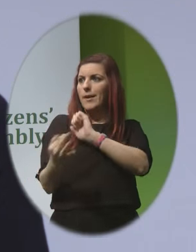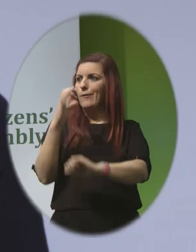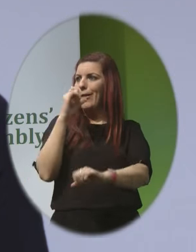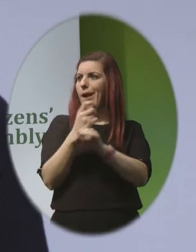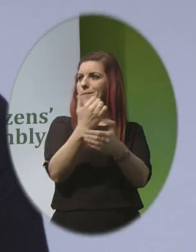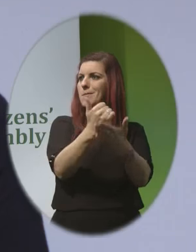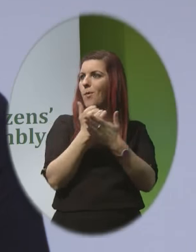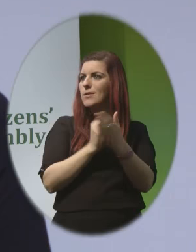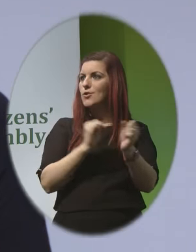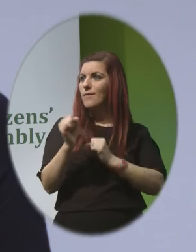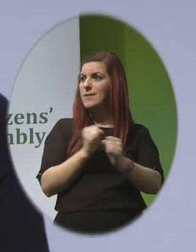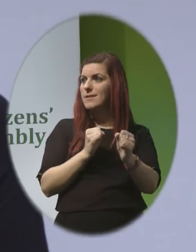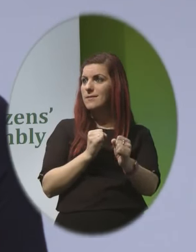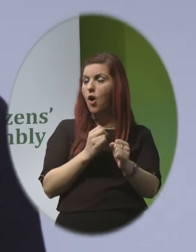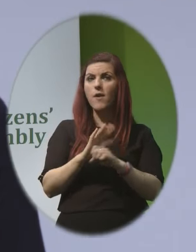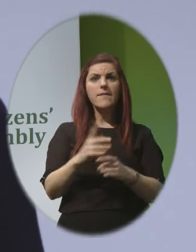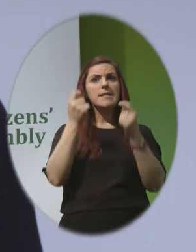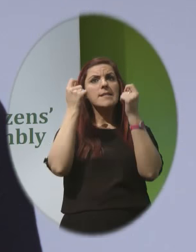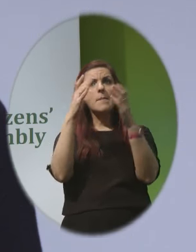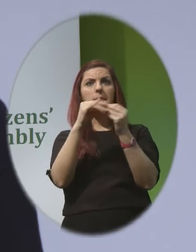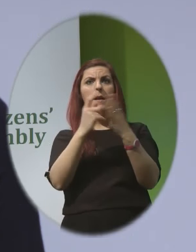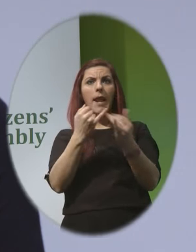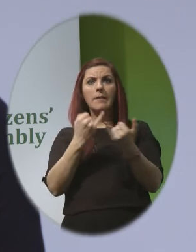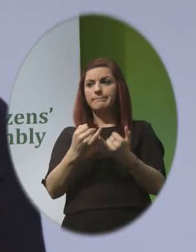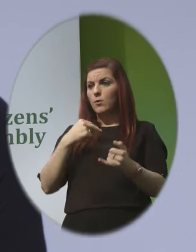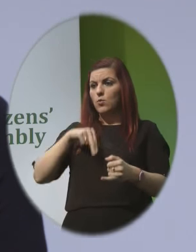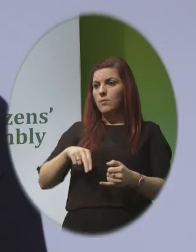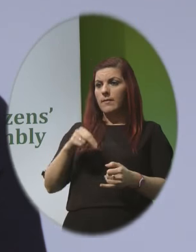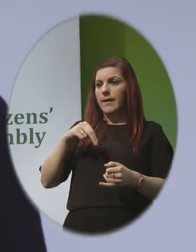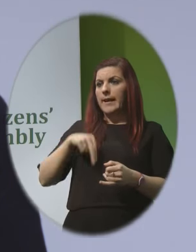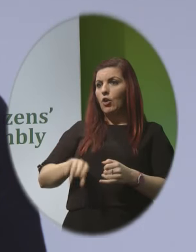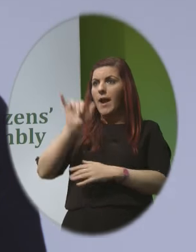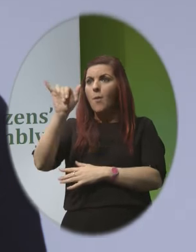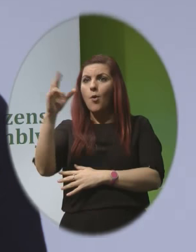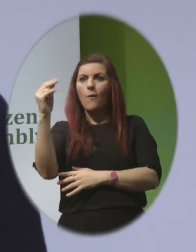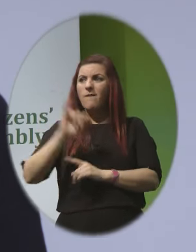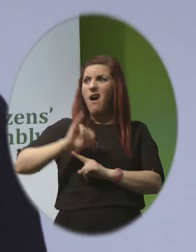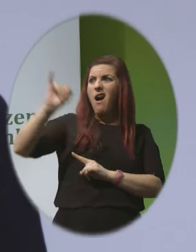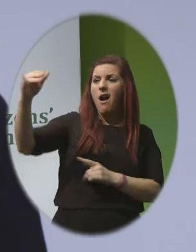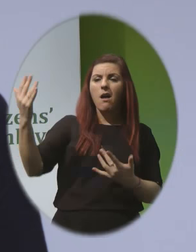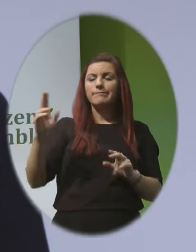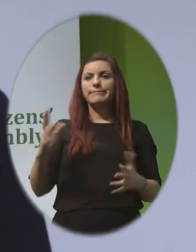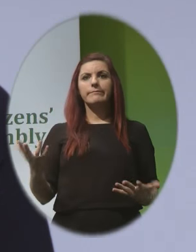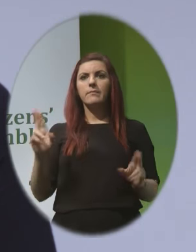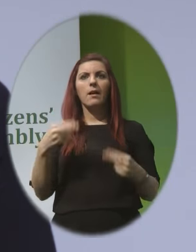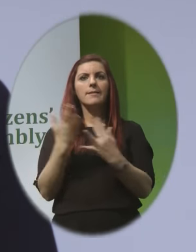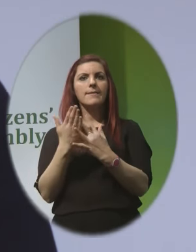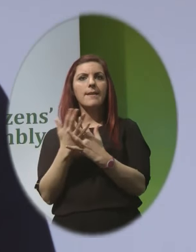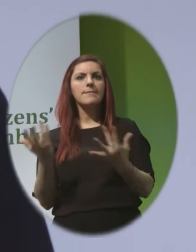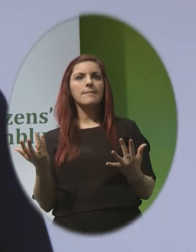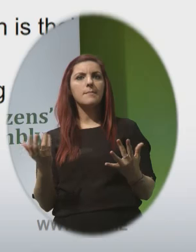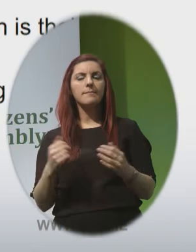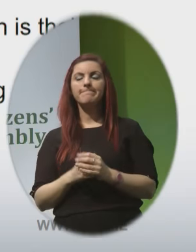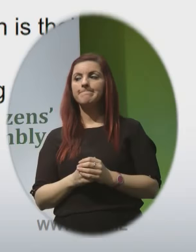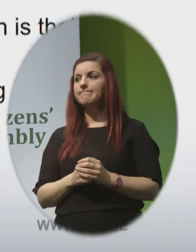thing as living far away from an airport can be the extra thing that makes it impossible for a woman to access abortion not